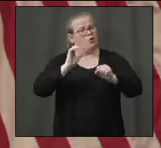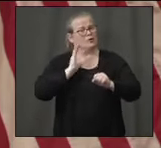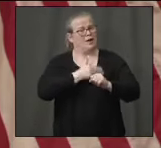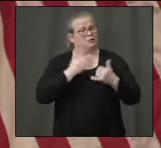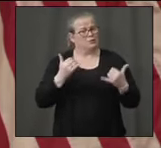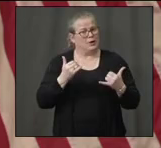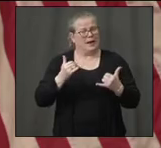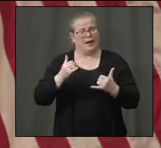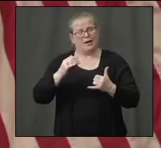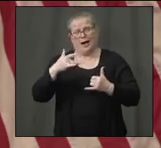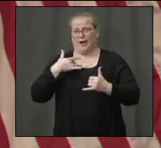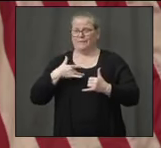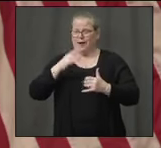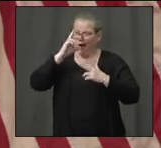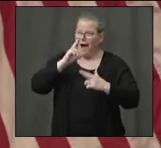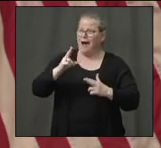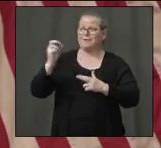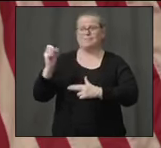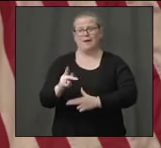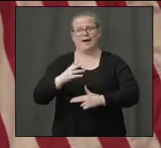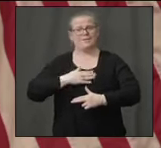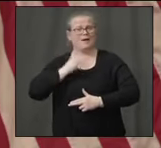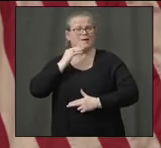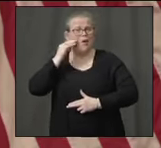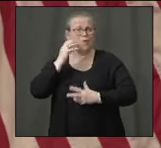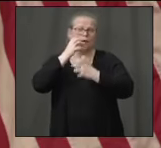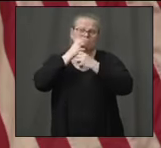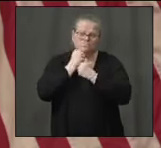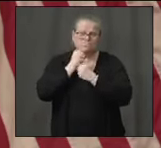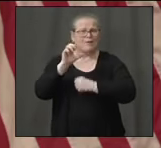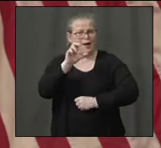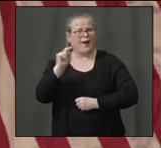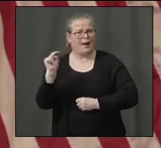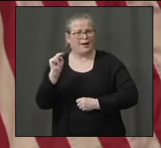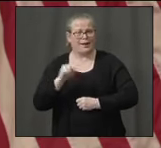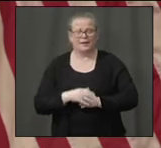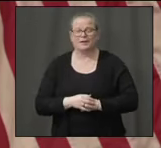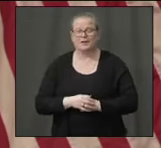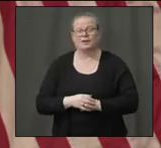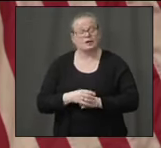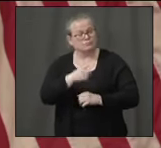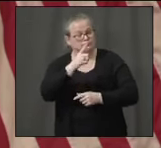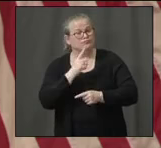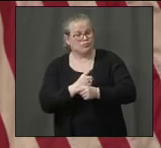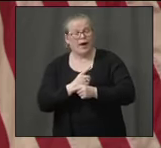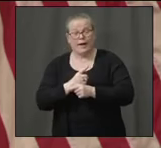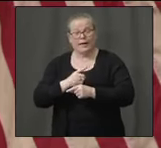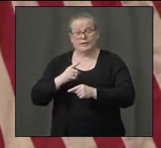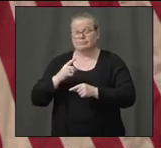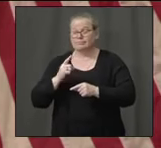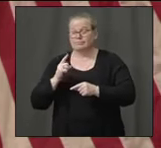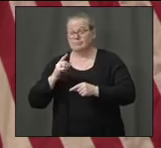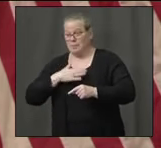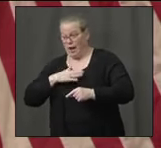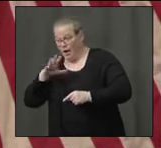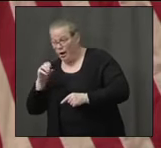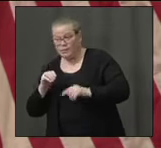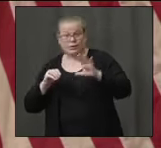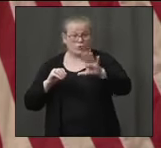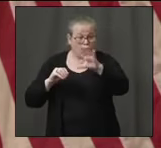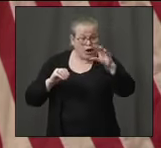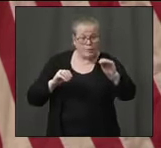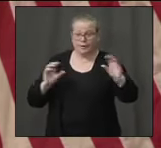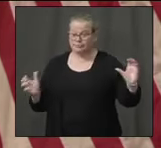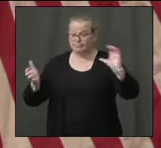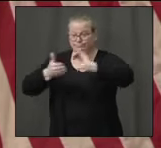said, we're no strangers. We've been together as a partner for a number of years. And what we do at Quest overall is a